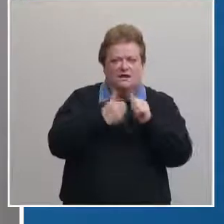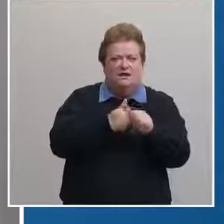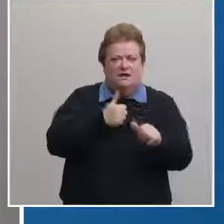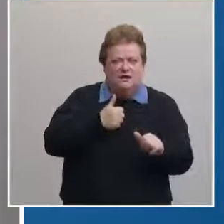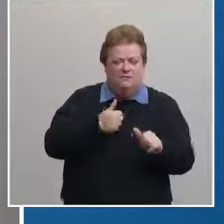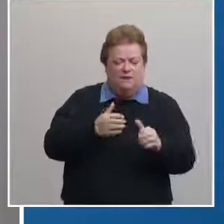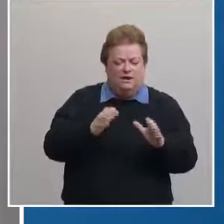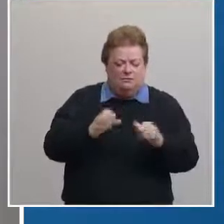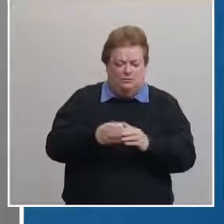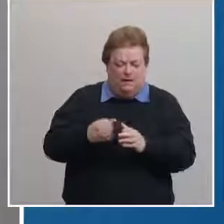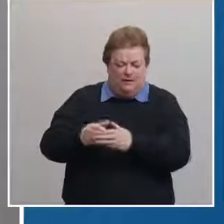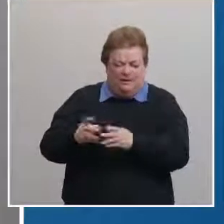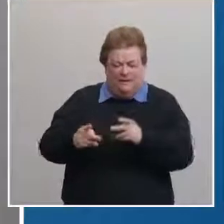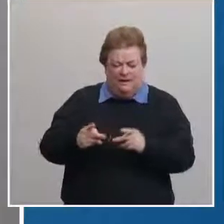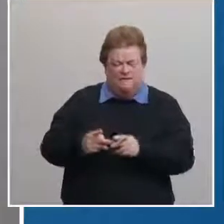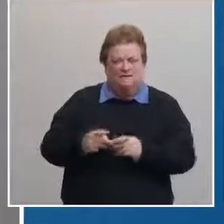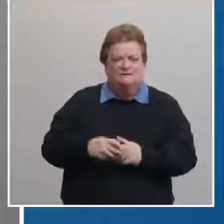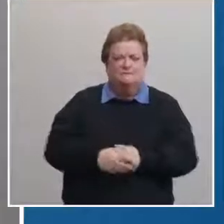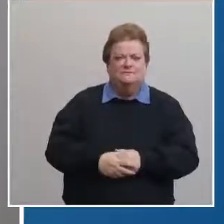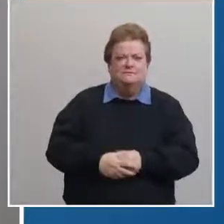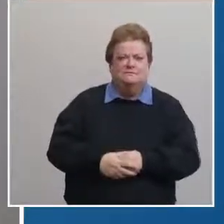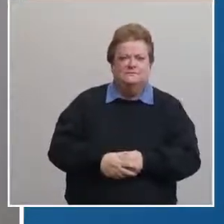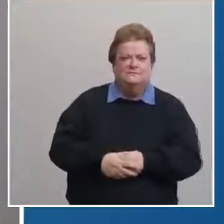places and confined spaces